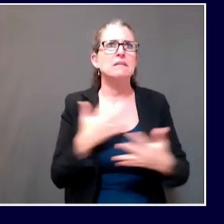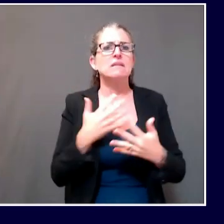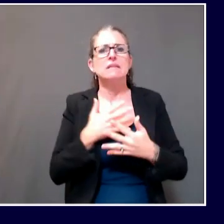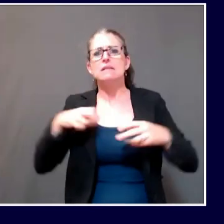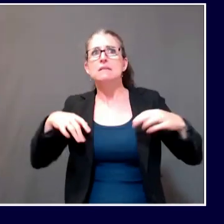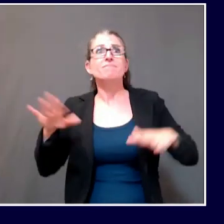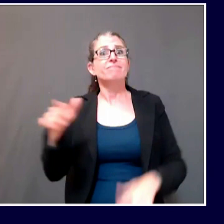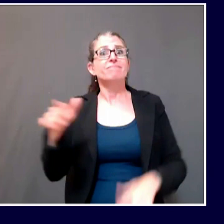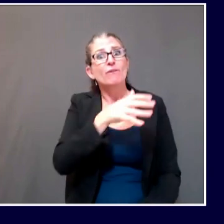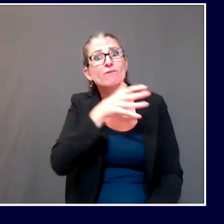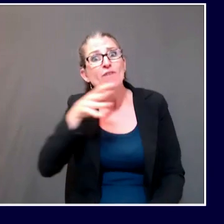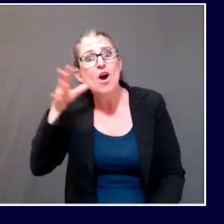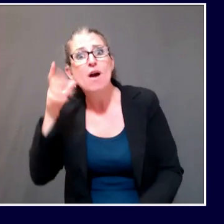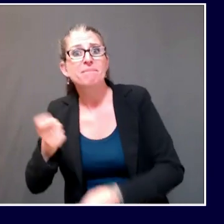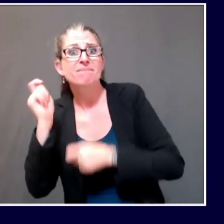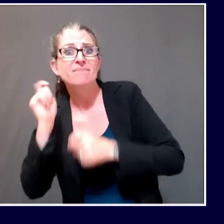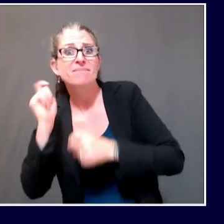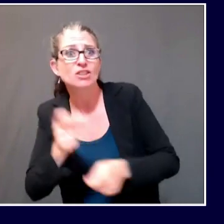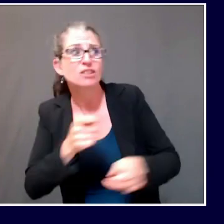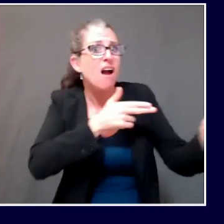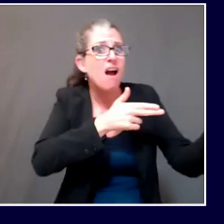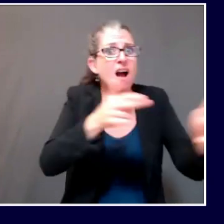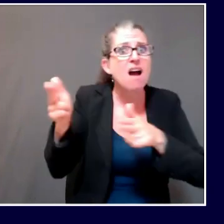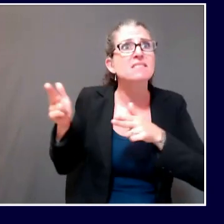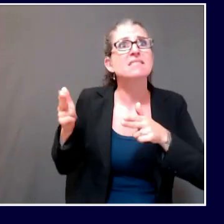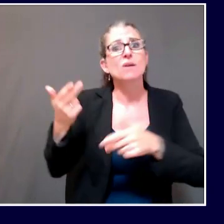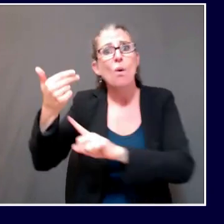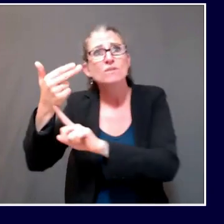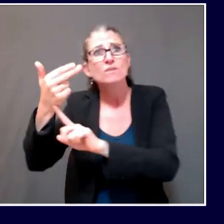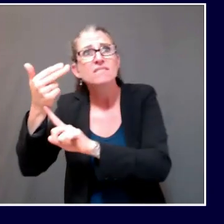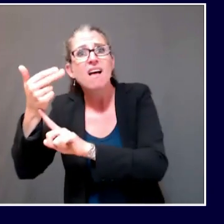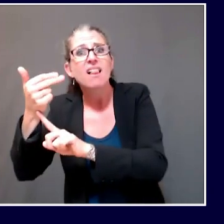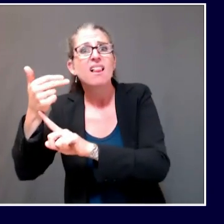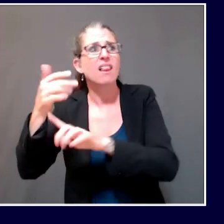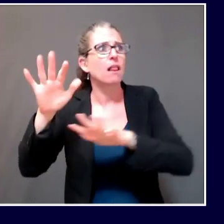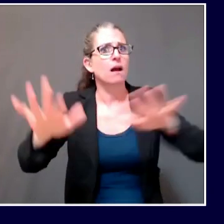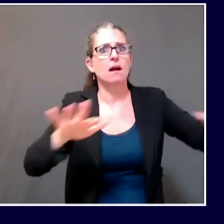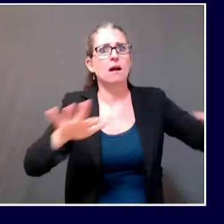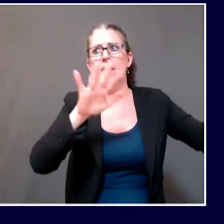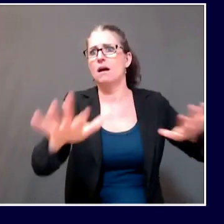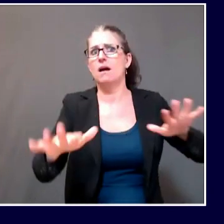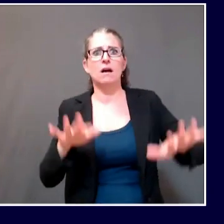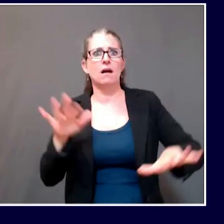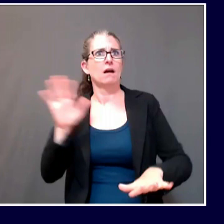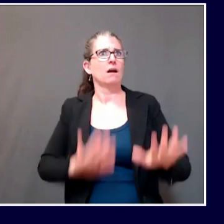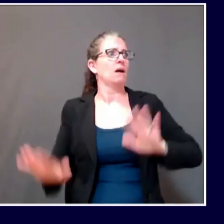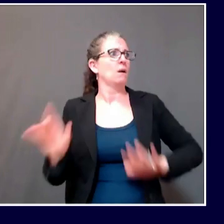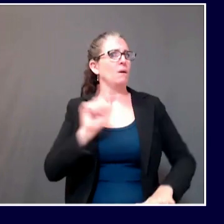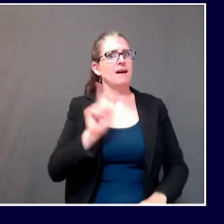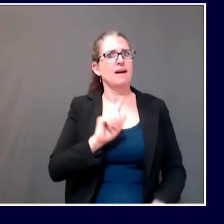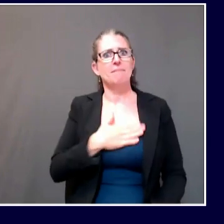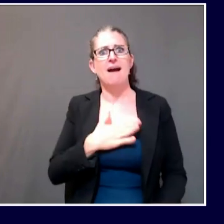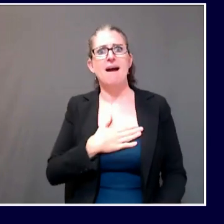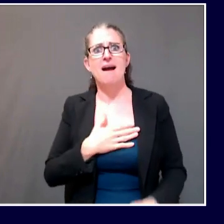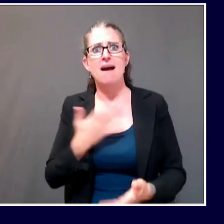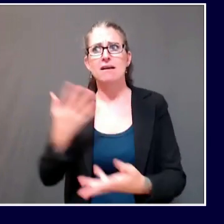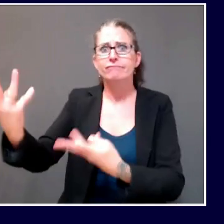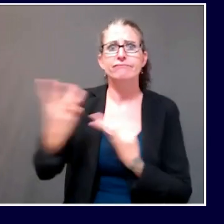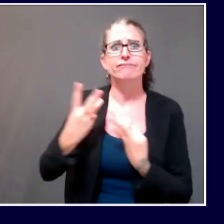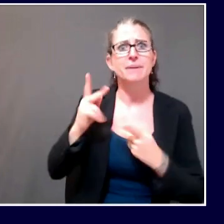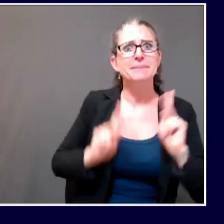sectors, and others. Still, so many small businesses in Maine have really risen to the task, and I'm very appreciative of what they've done.